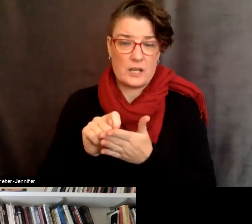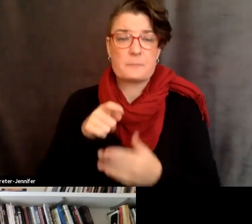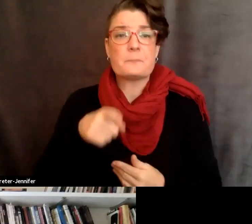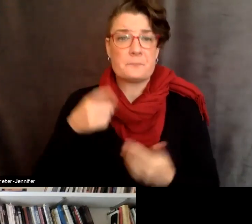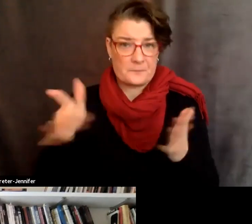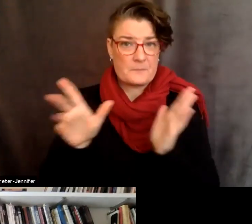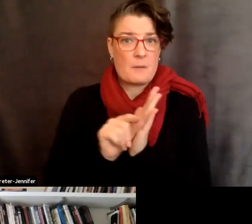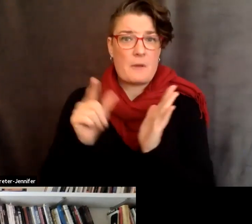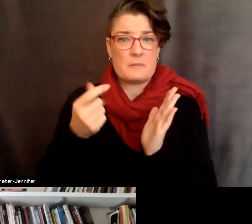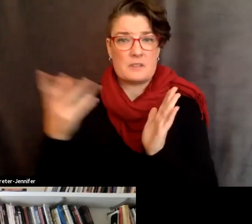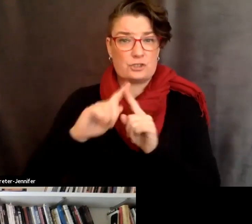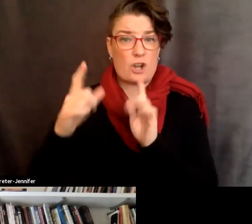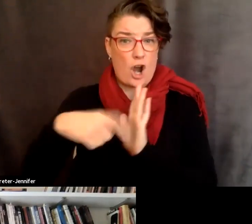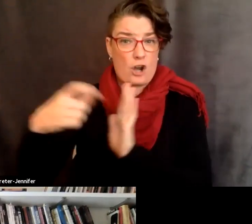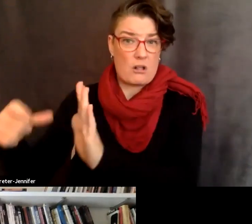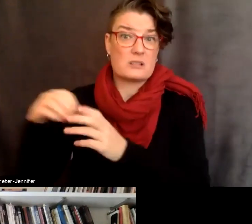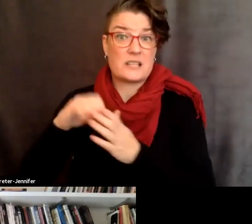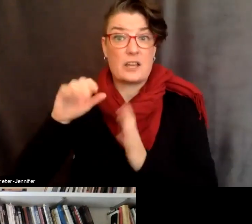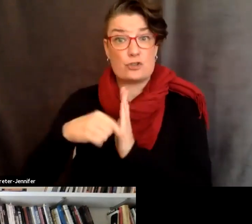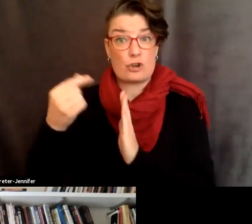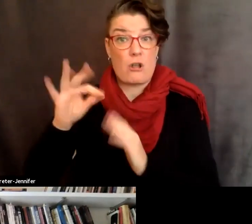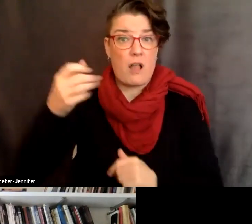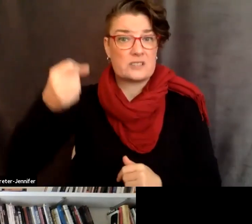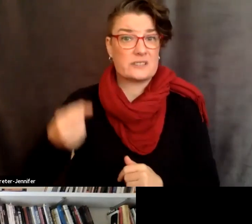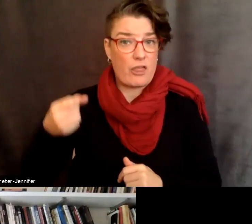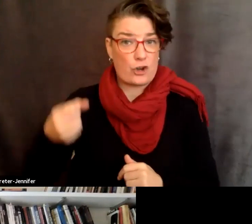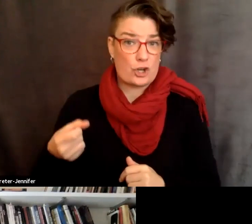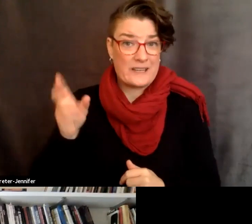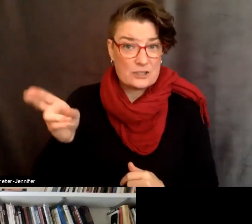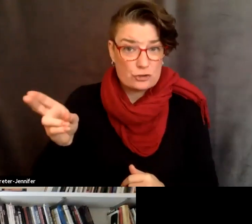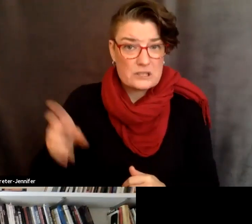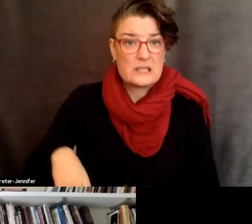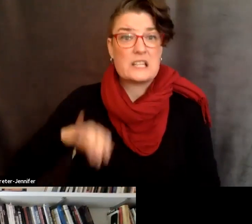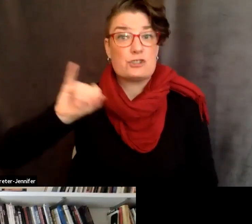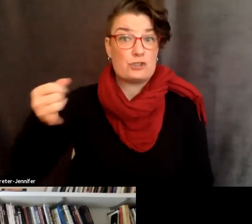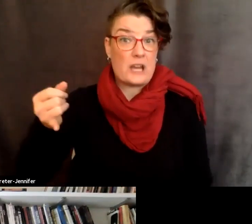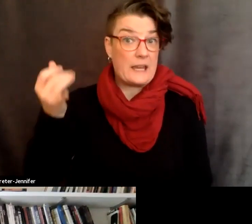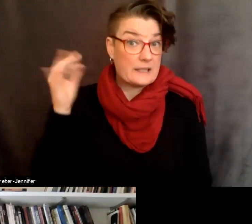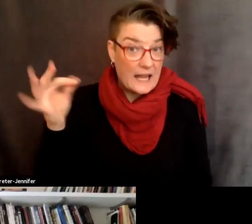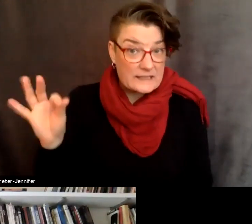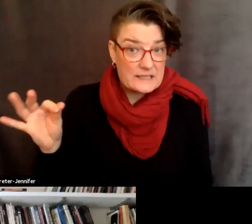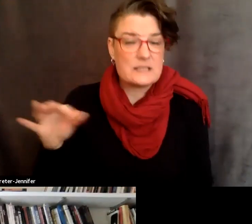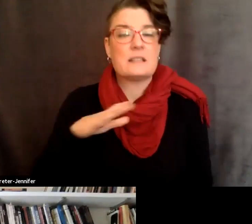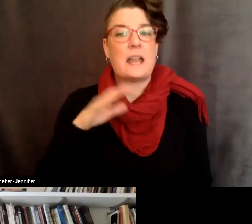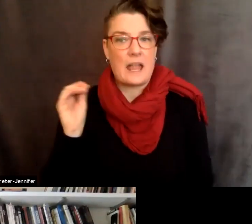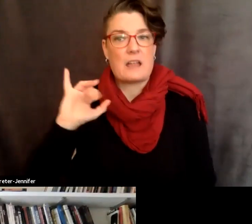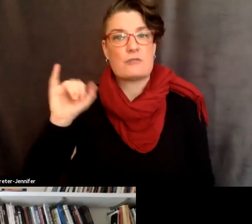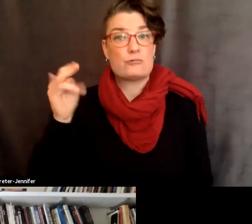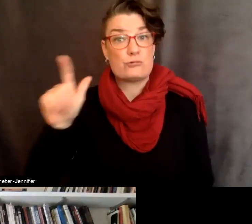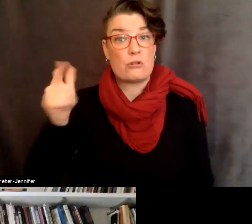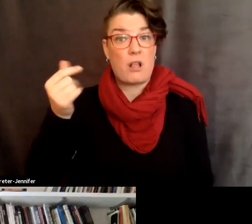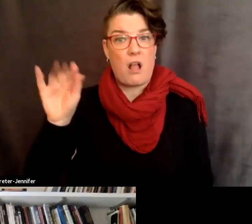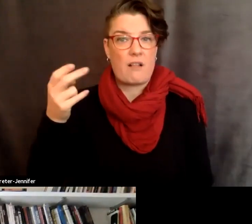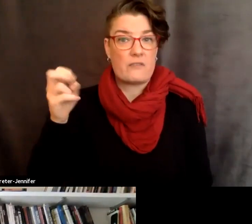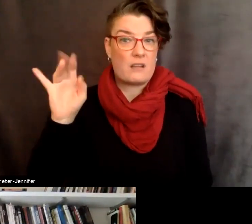published articles in the journal of southern history j19 and the journal of the